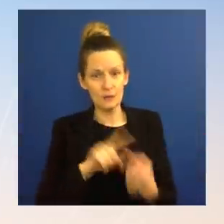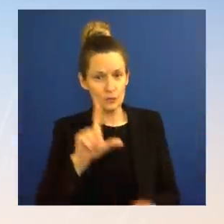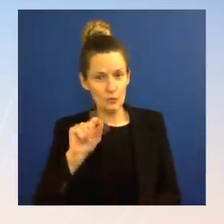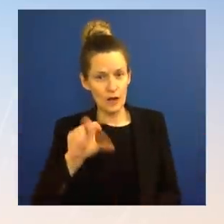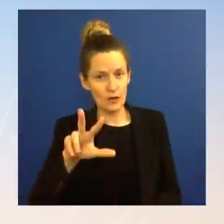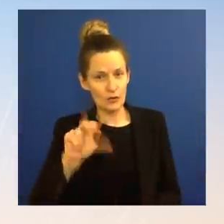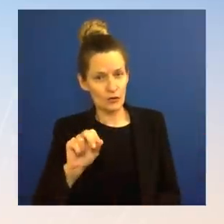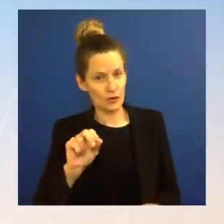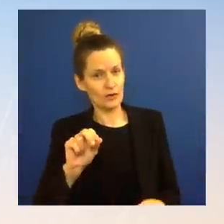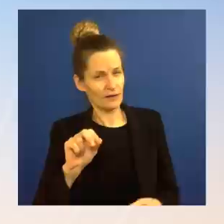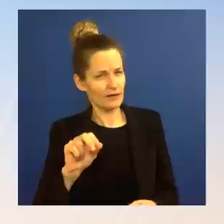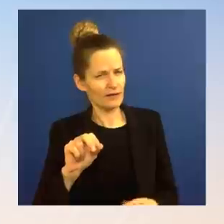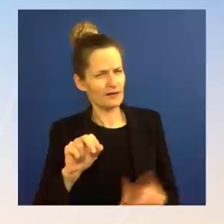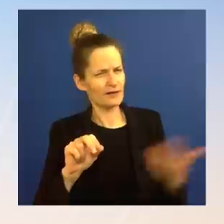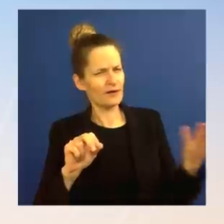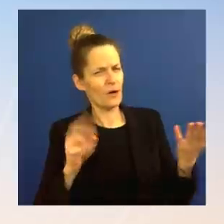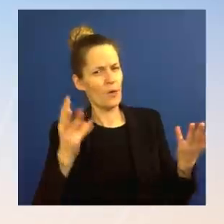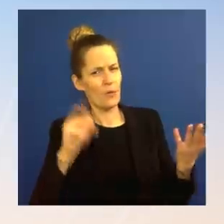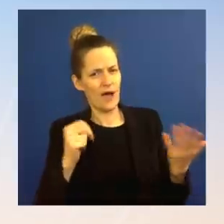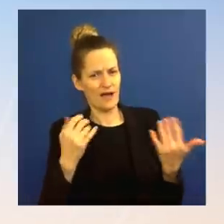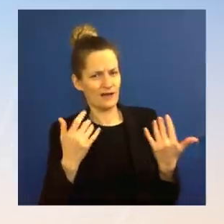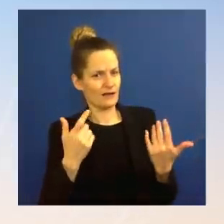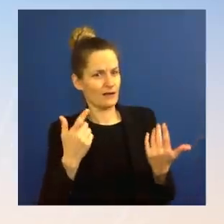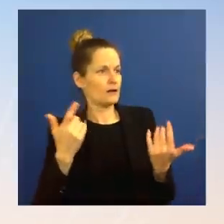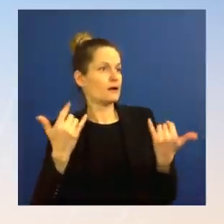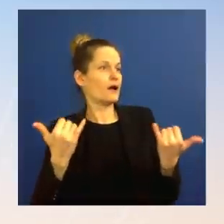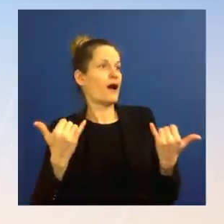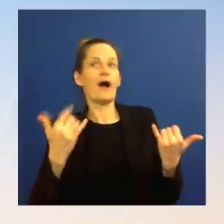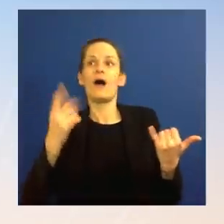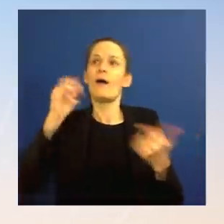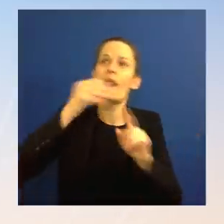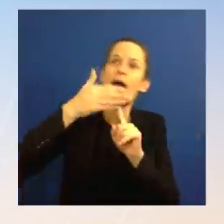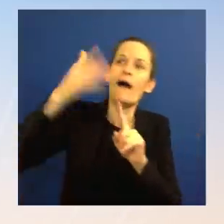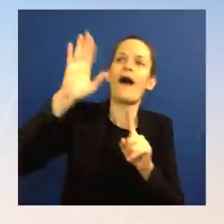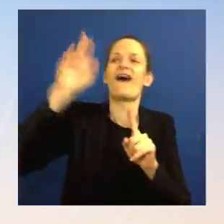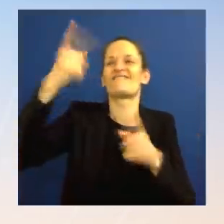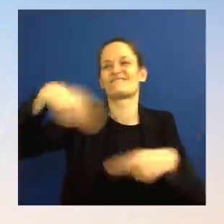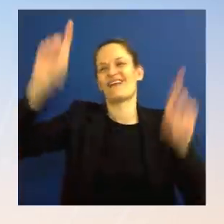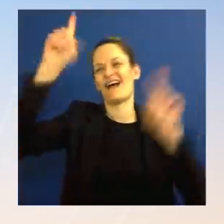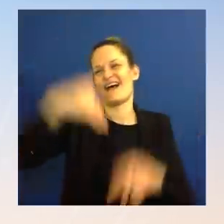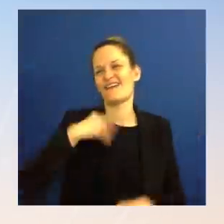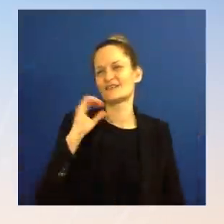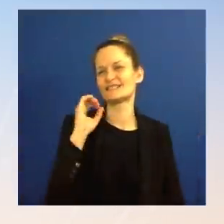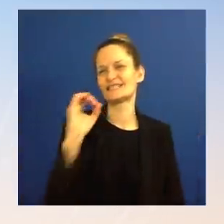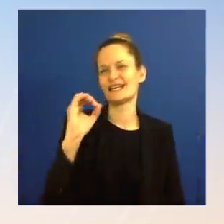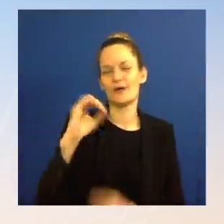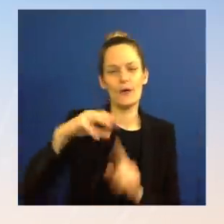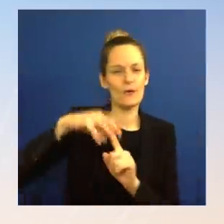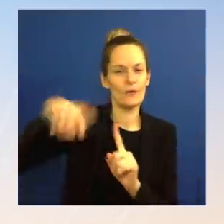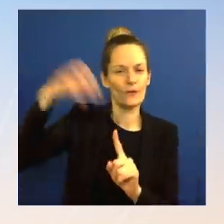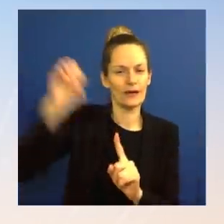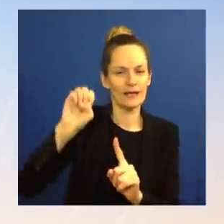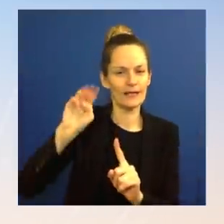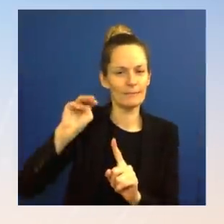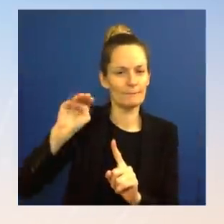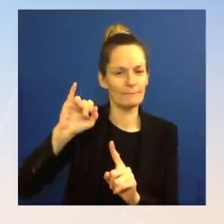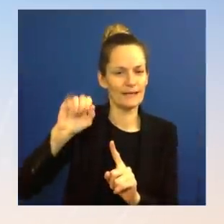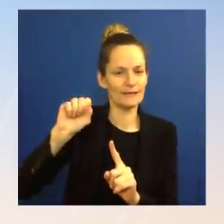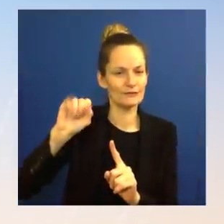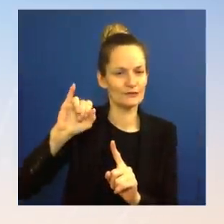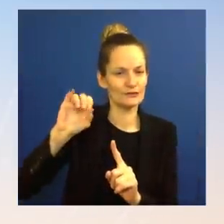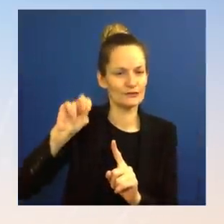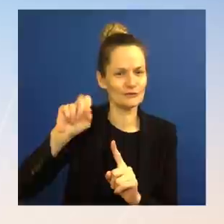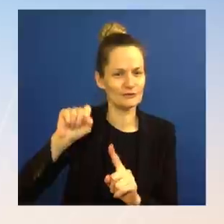with zero emissions? Ms. No. high gas prices? Ms. That's never been our theory or our belief. I would say that since President Putin began his